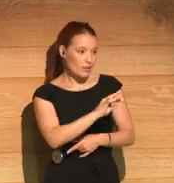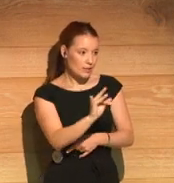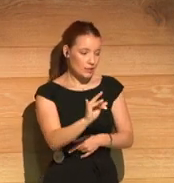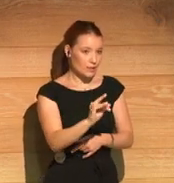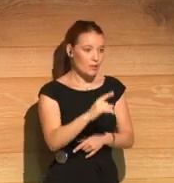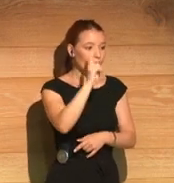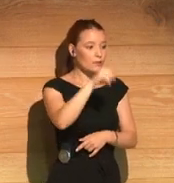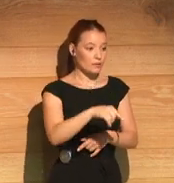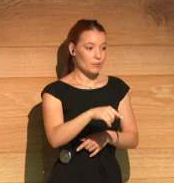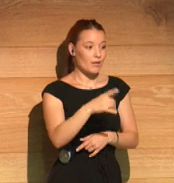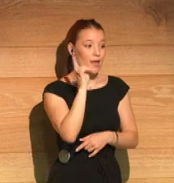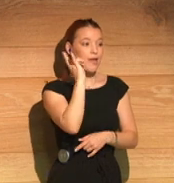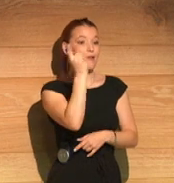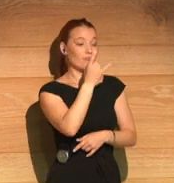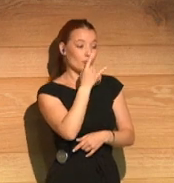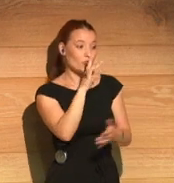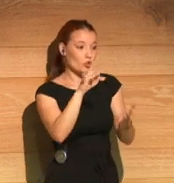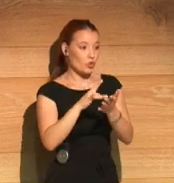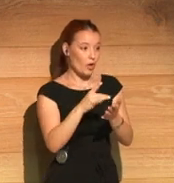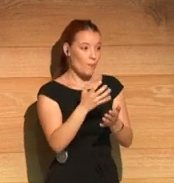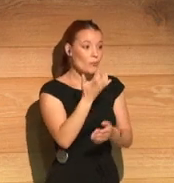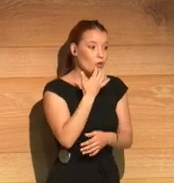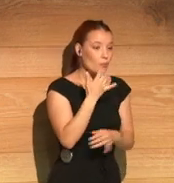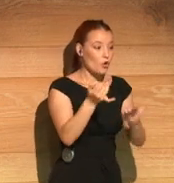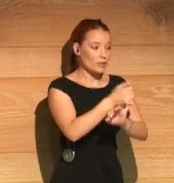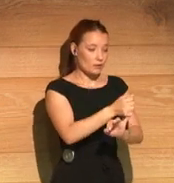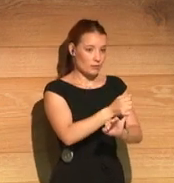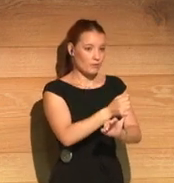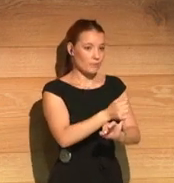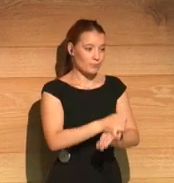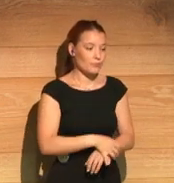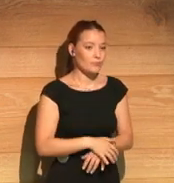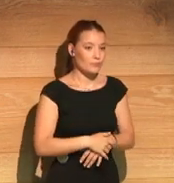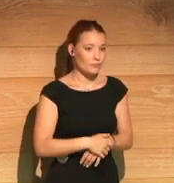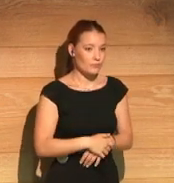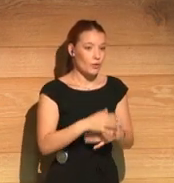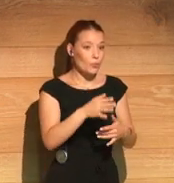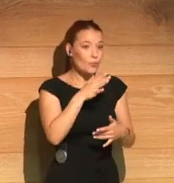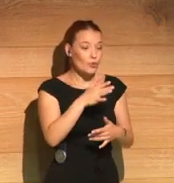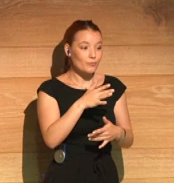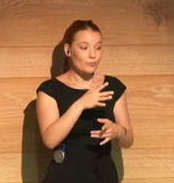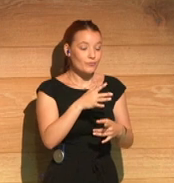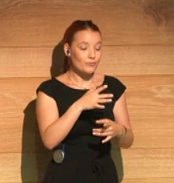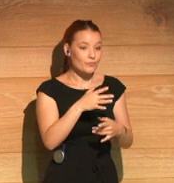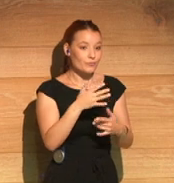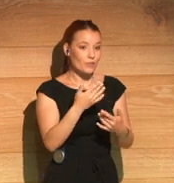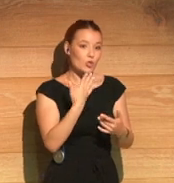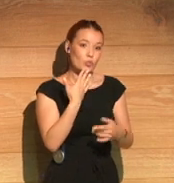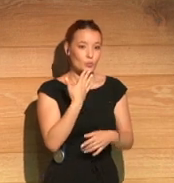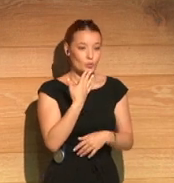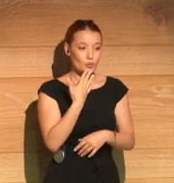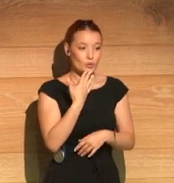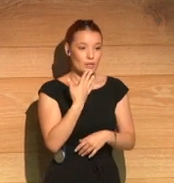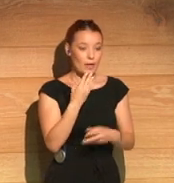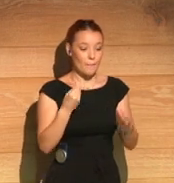when. And they're kind of ruining someone else's life in a way, you know, because like a gay man marrying